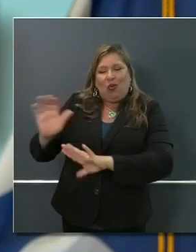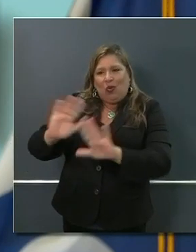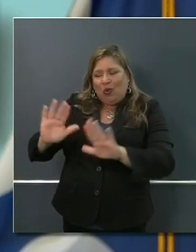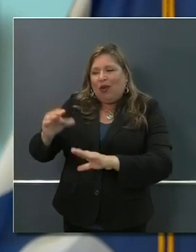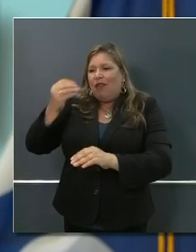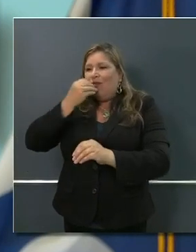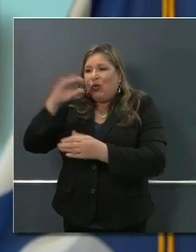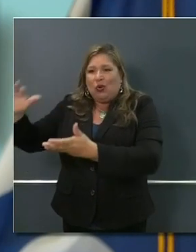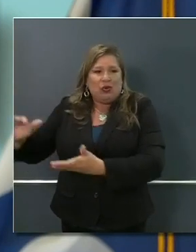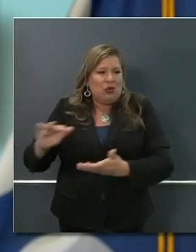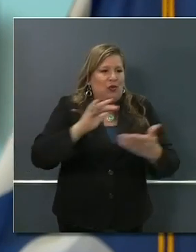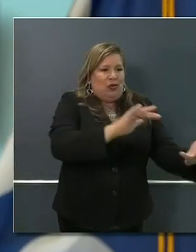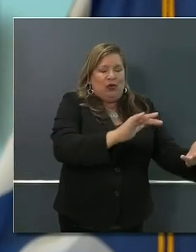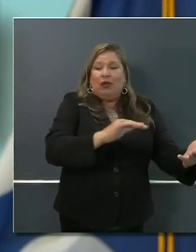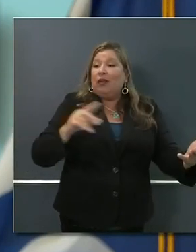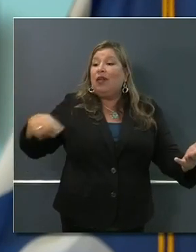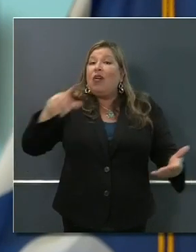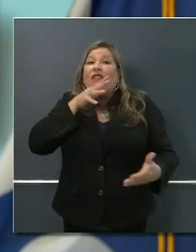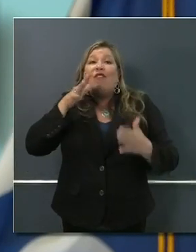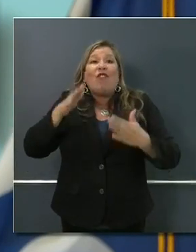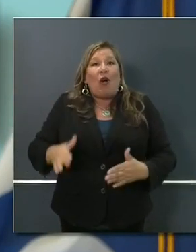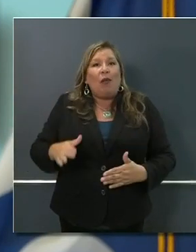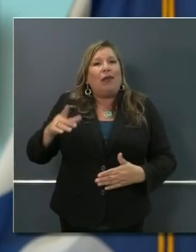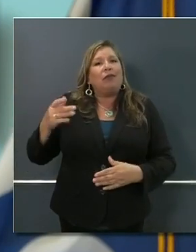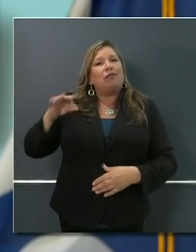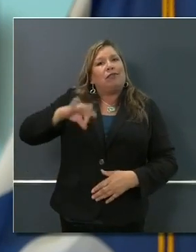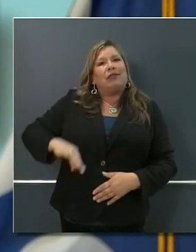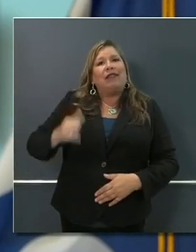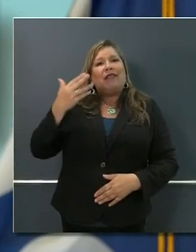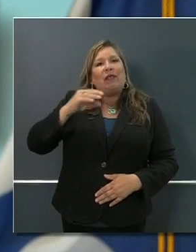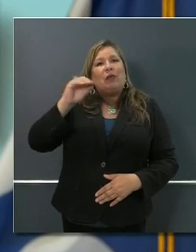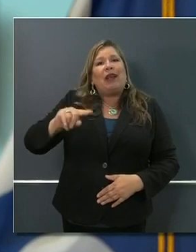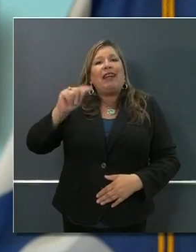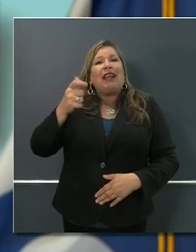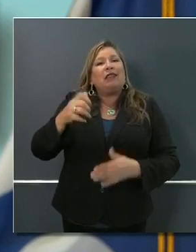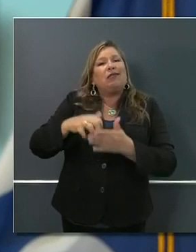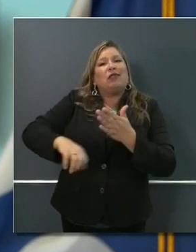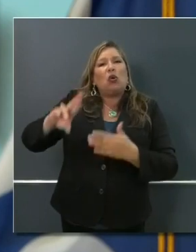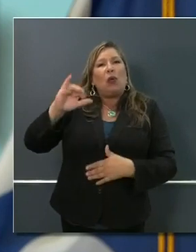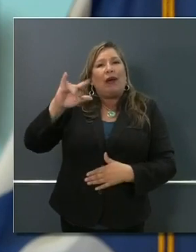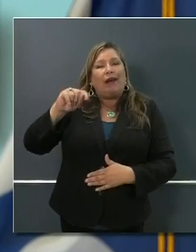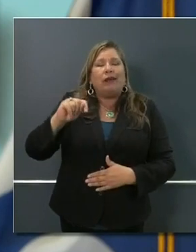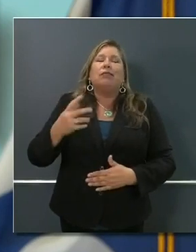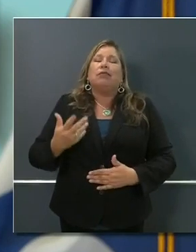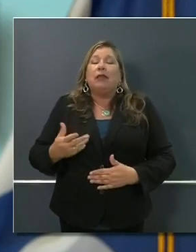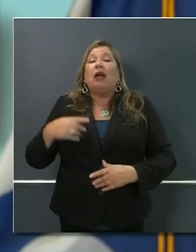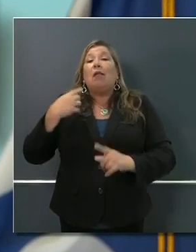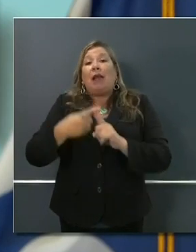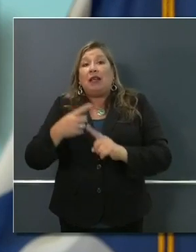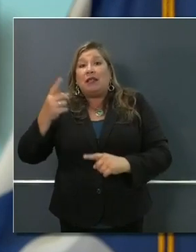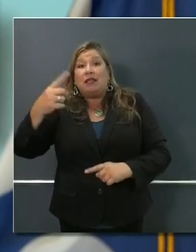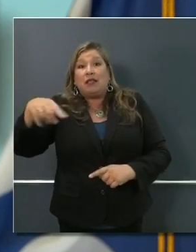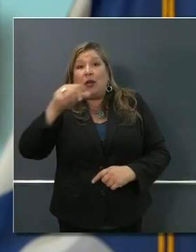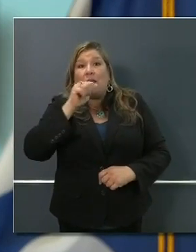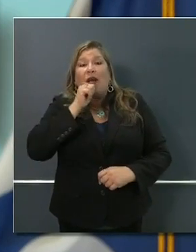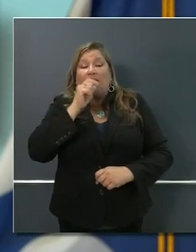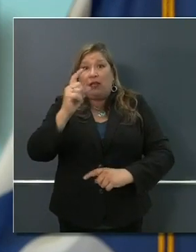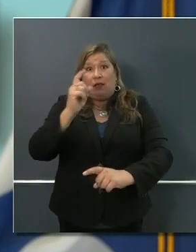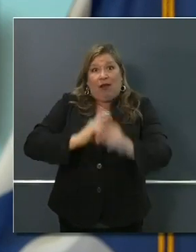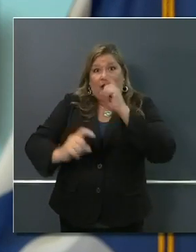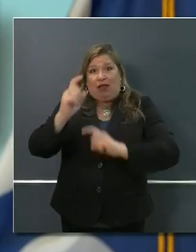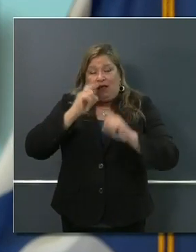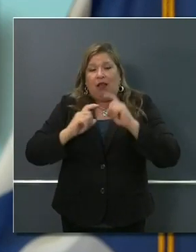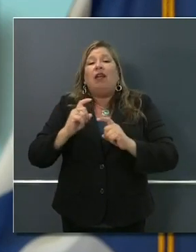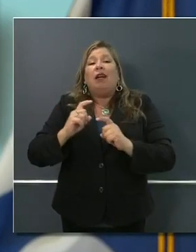and providing a wage to the farm workers and getting philanthropy to help support this and getting those federal dollars